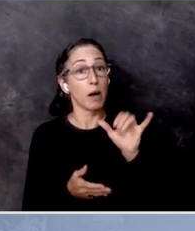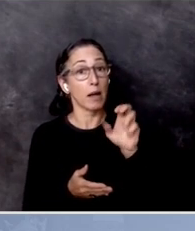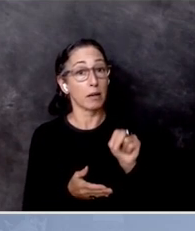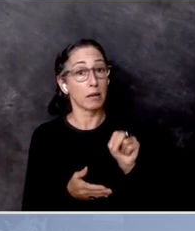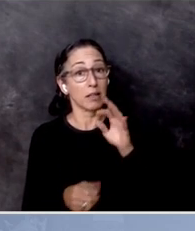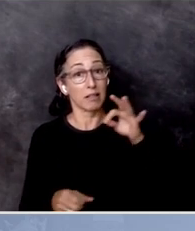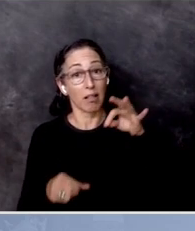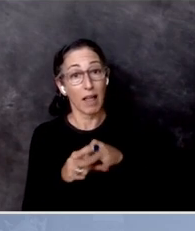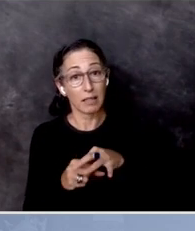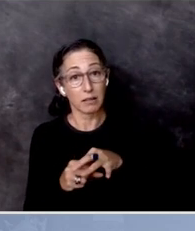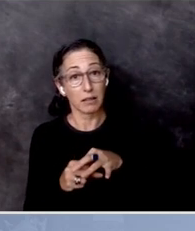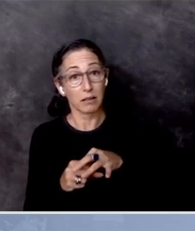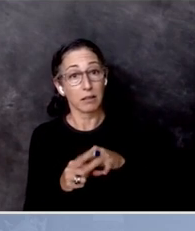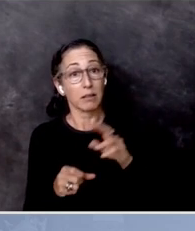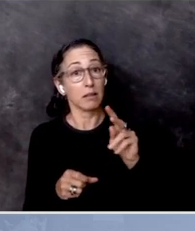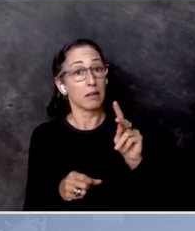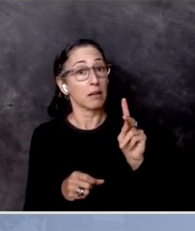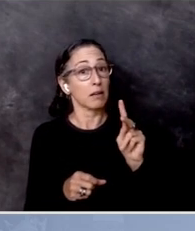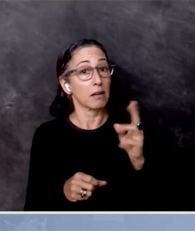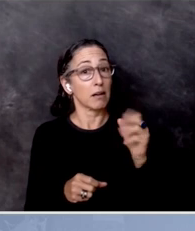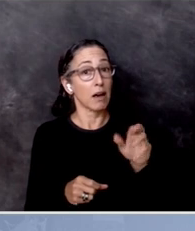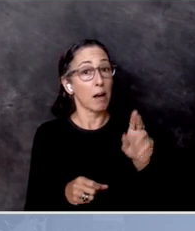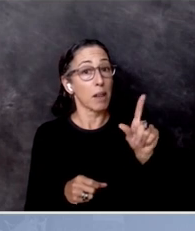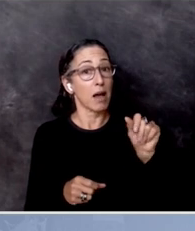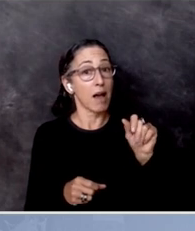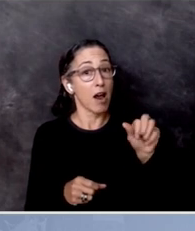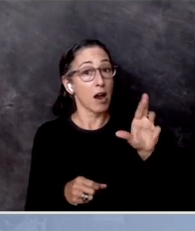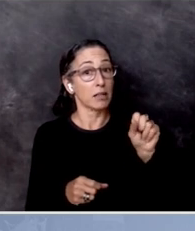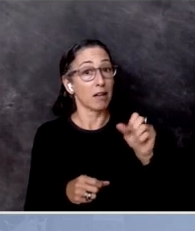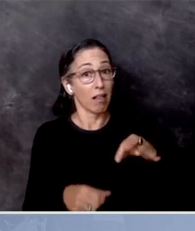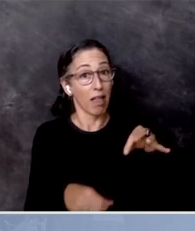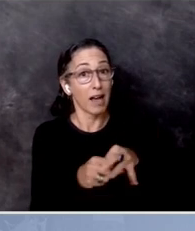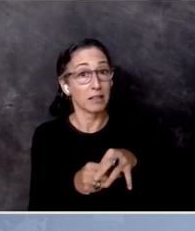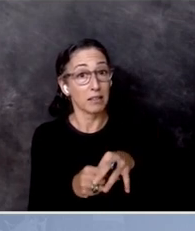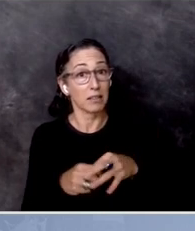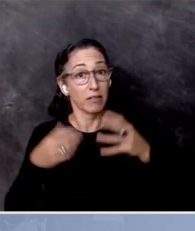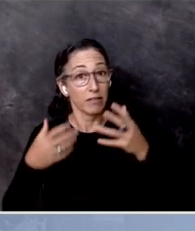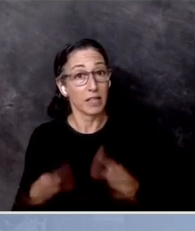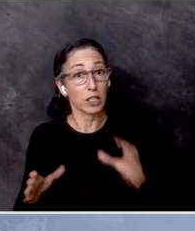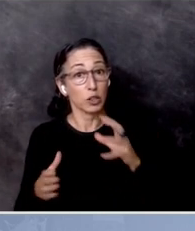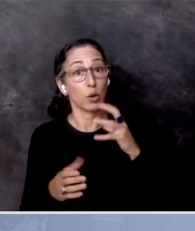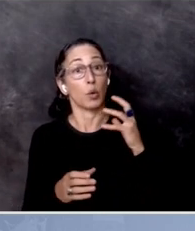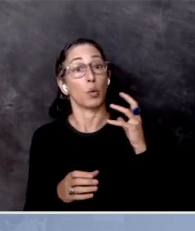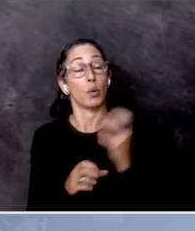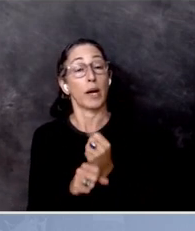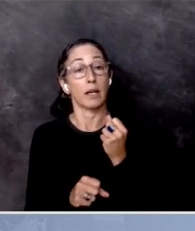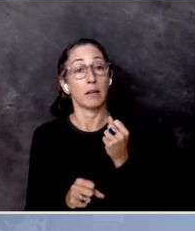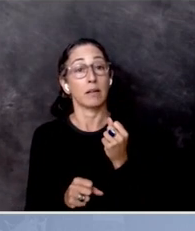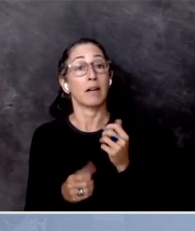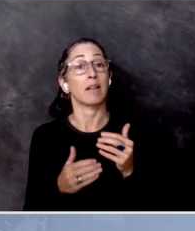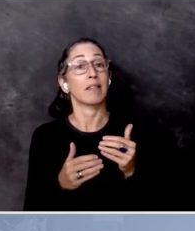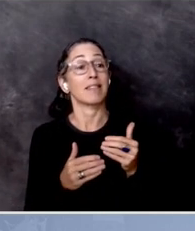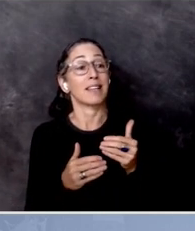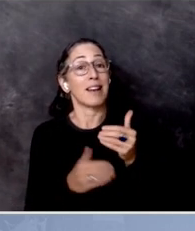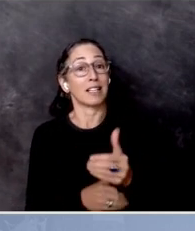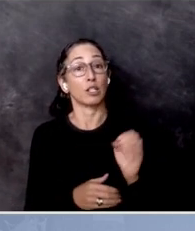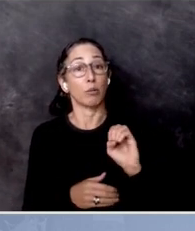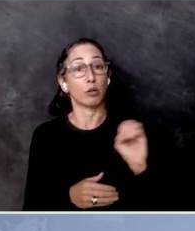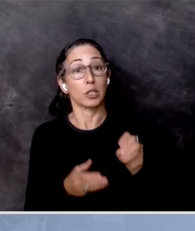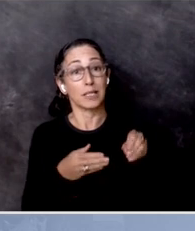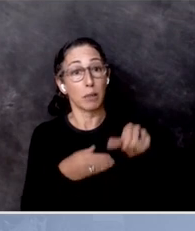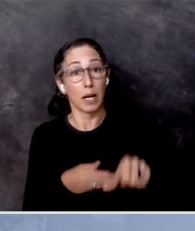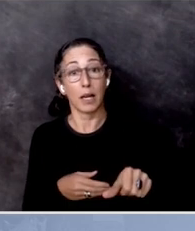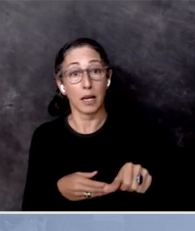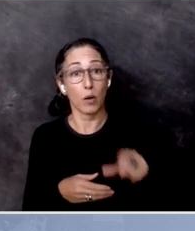are elected, the next round of emergency spending by the federal government to help